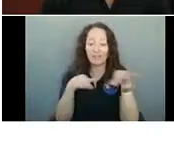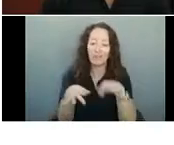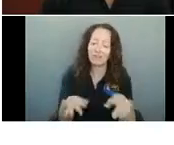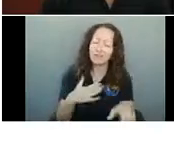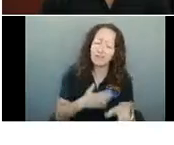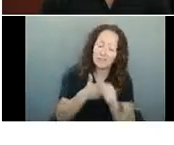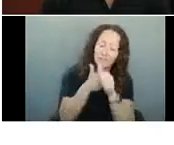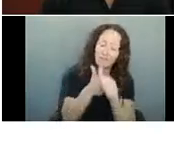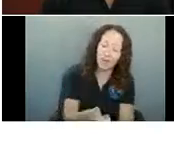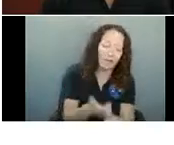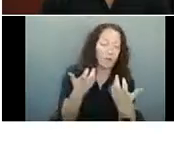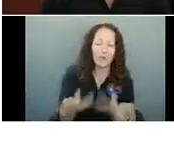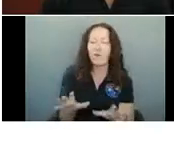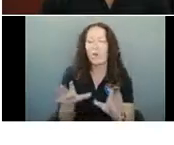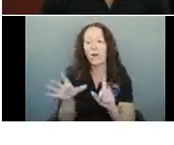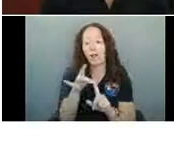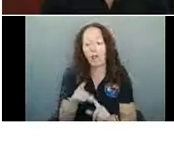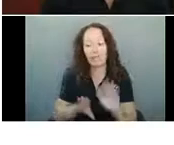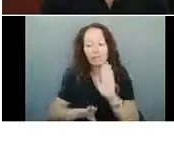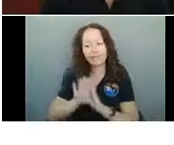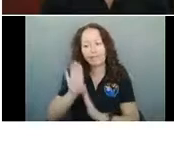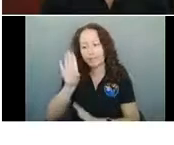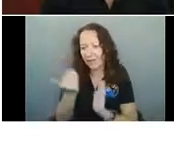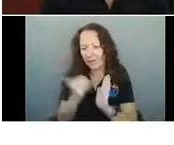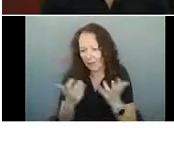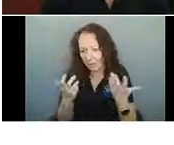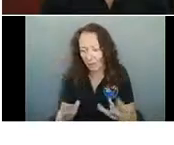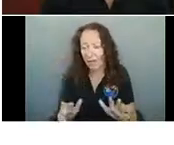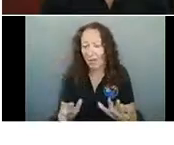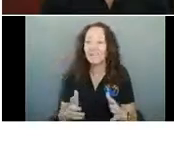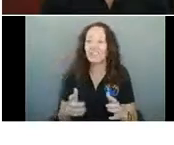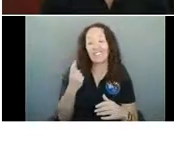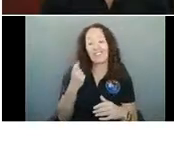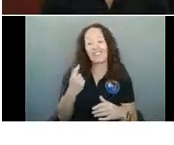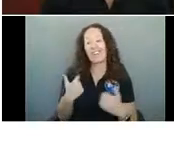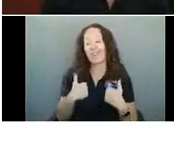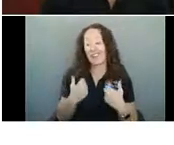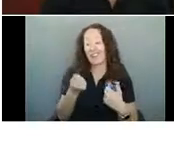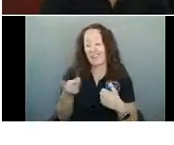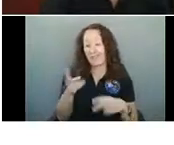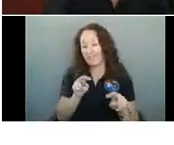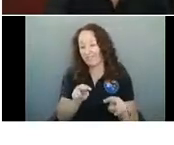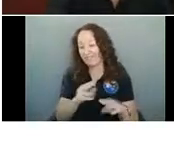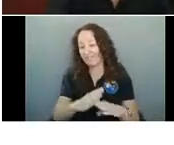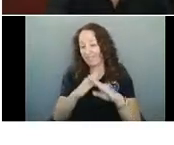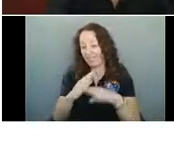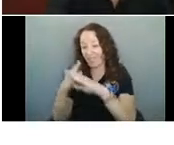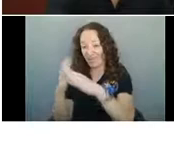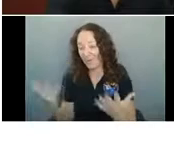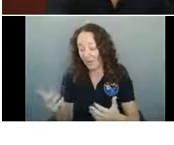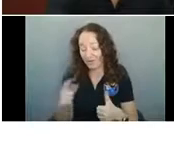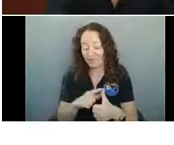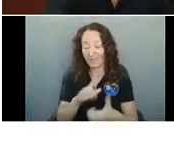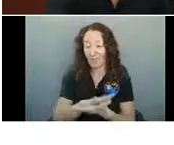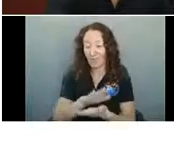things playing against us. And one of those is many of the schools looking to reopen. That will convene more people. It could lead to more